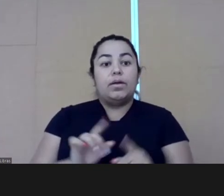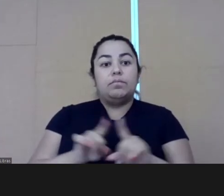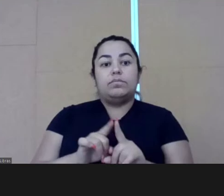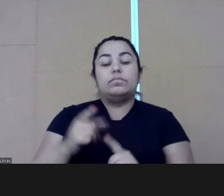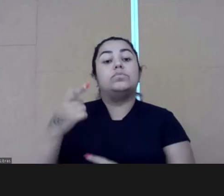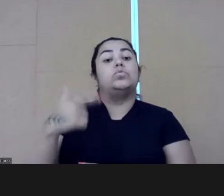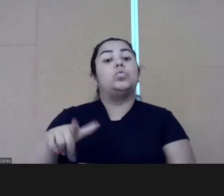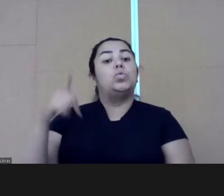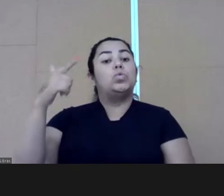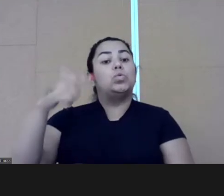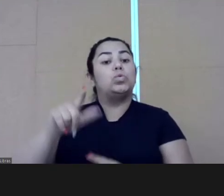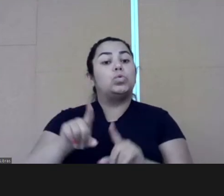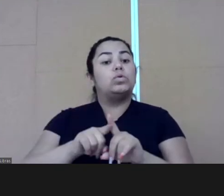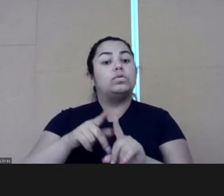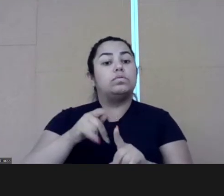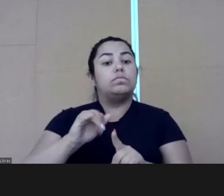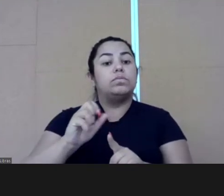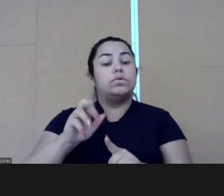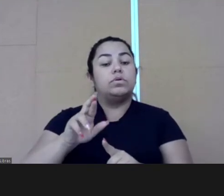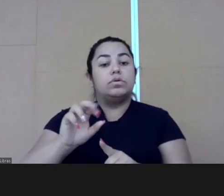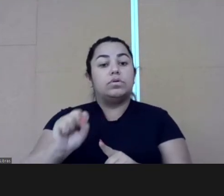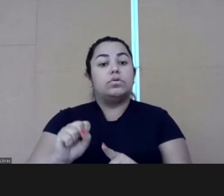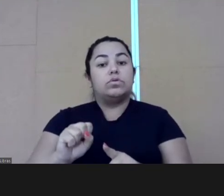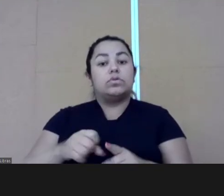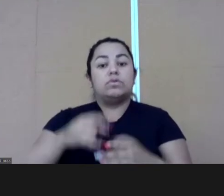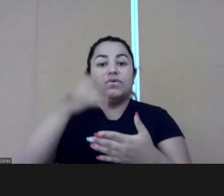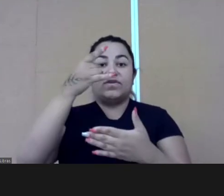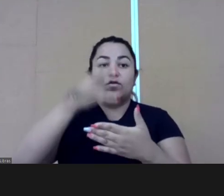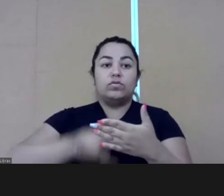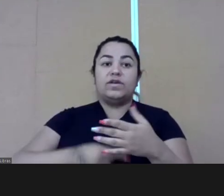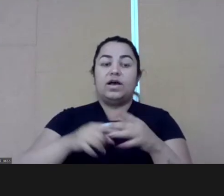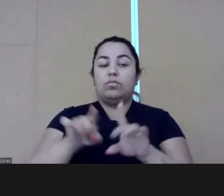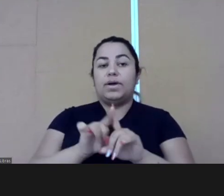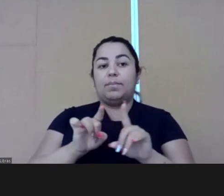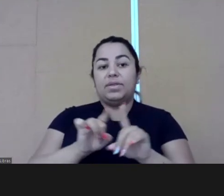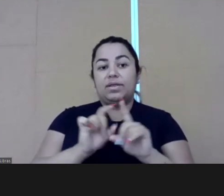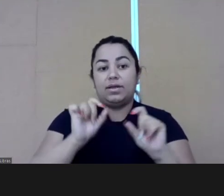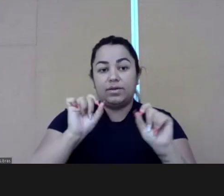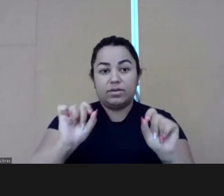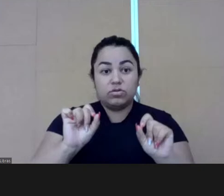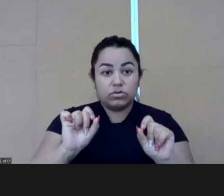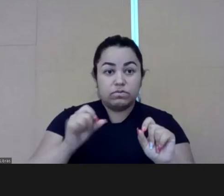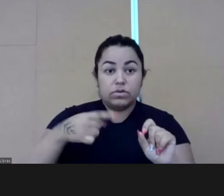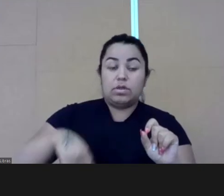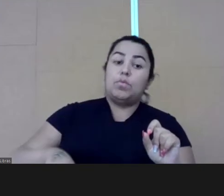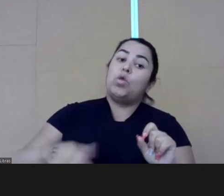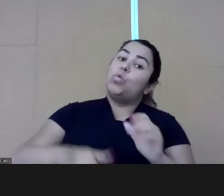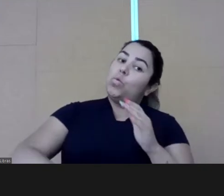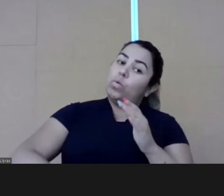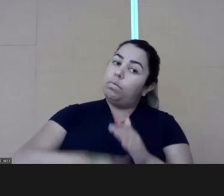build their own practices. And we have some pillars that I wanted to highlight.